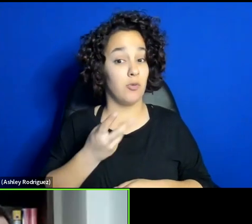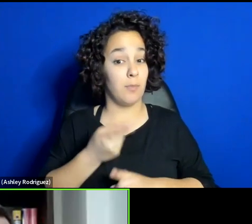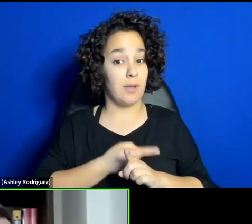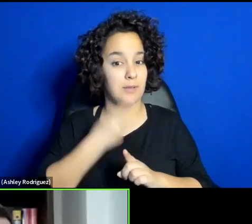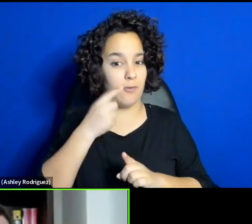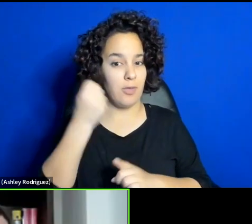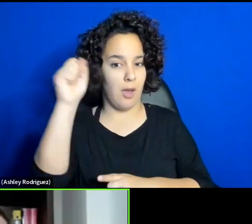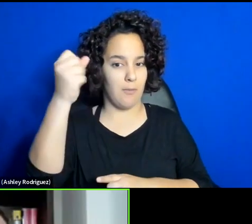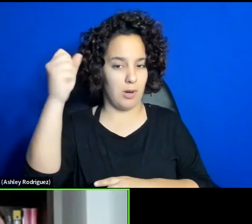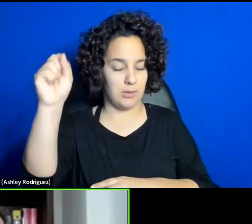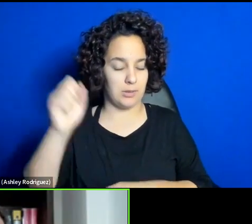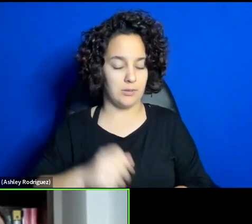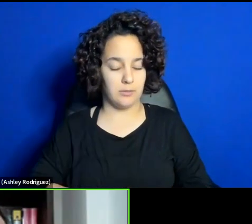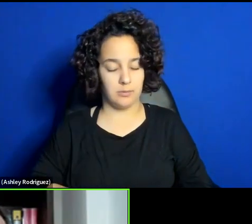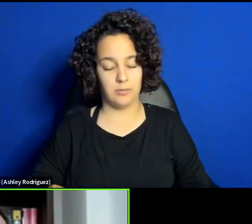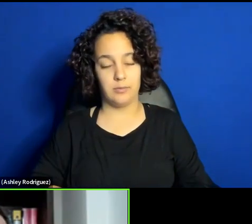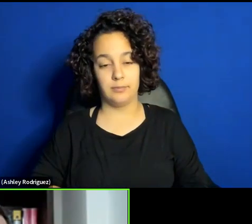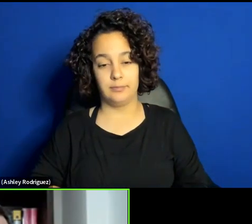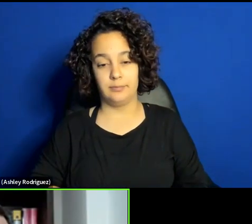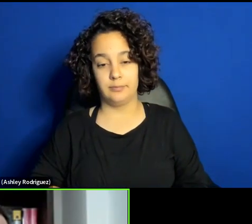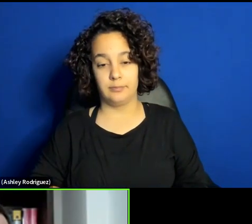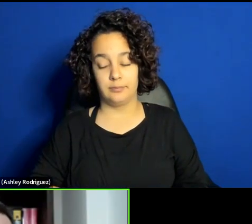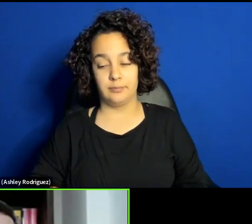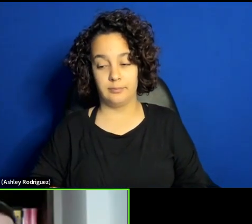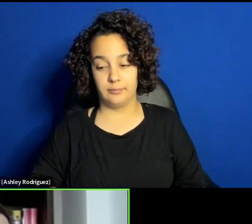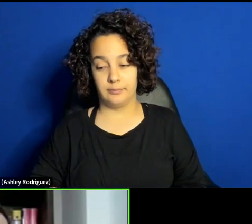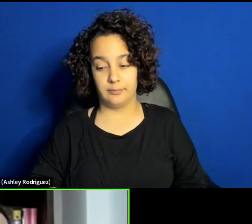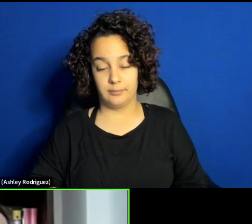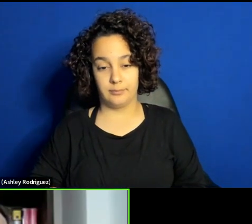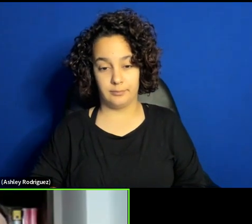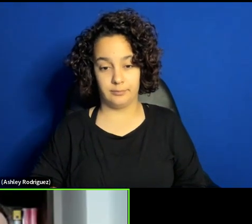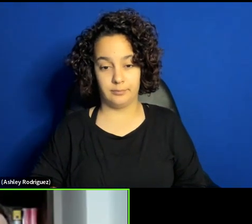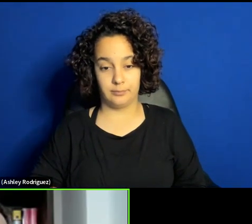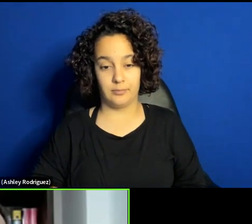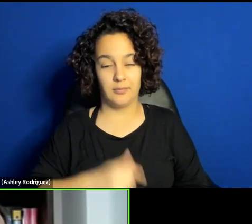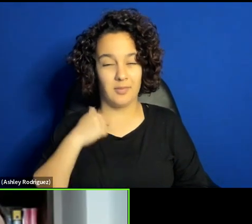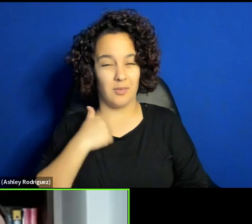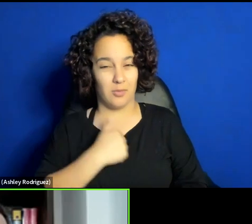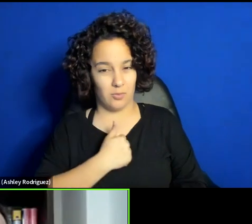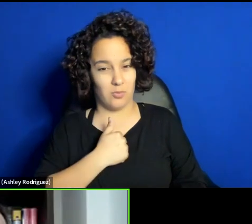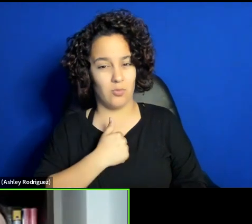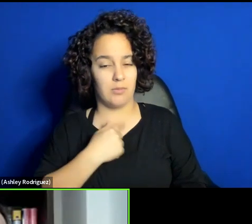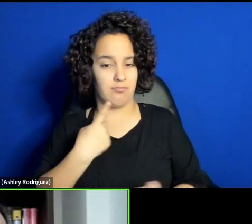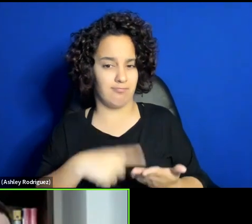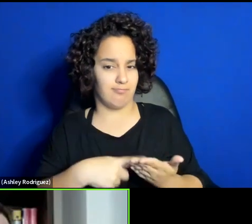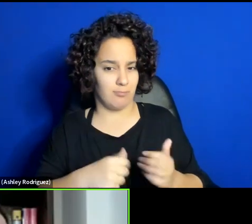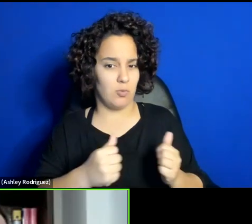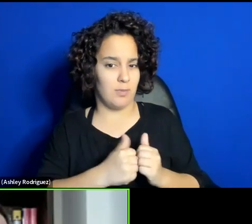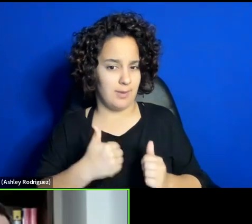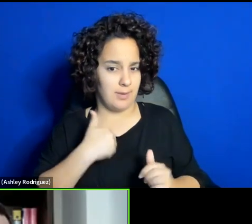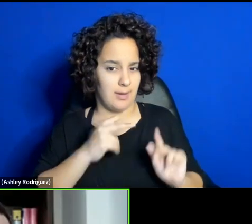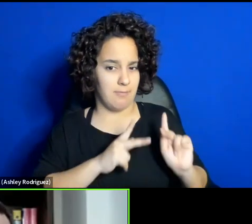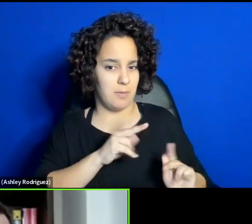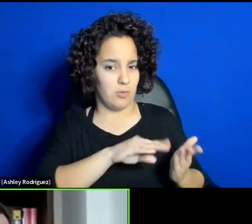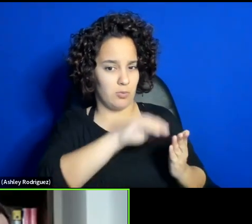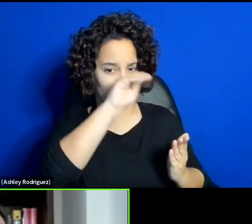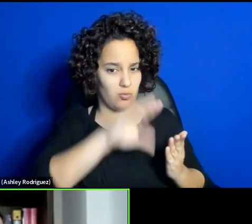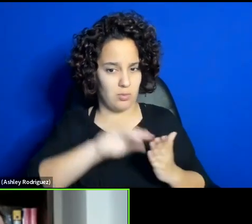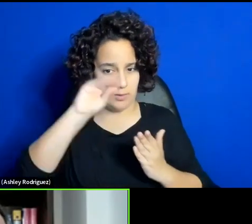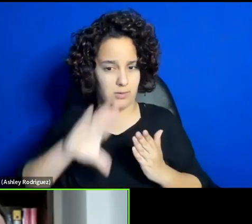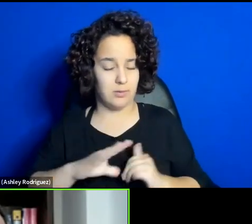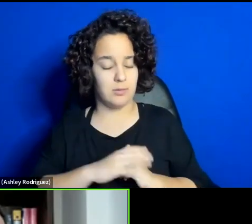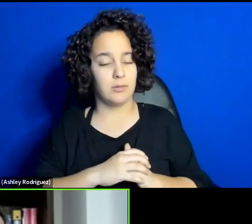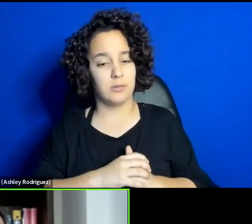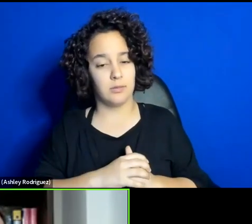we had some talks with students, with young people, with people